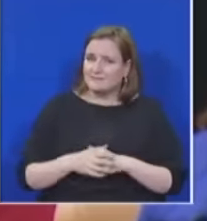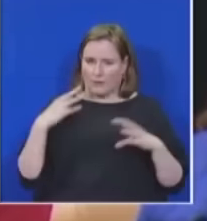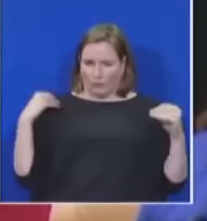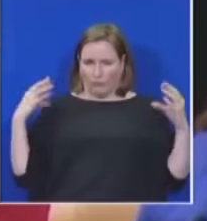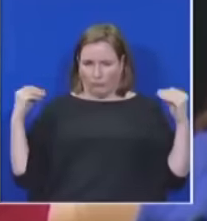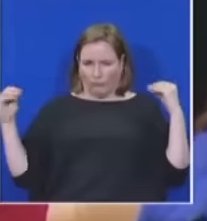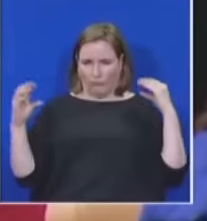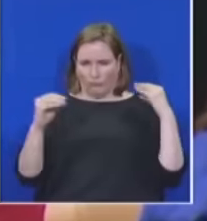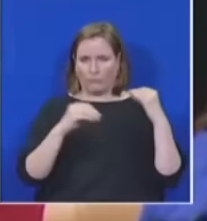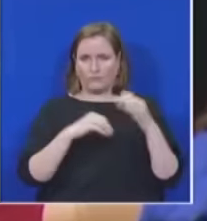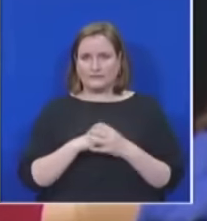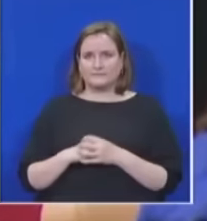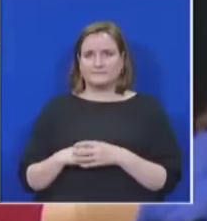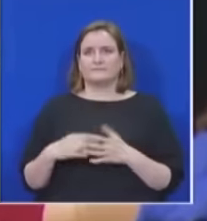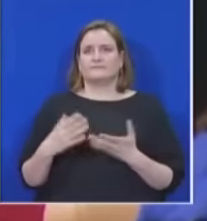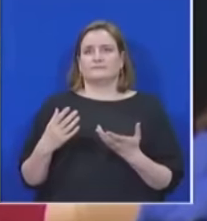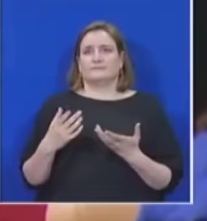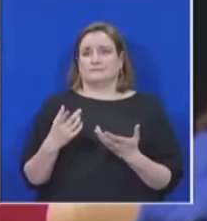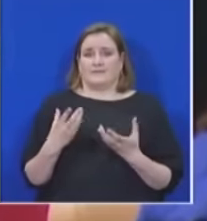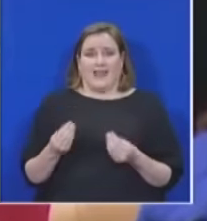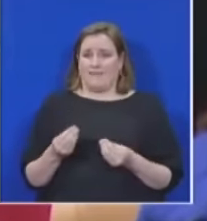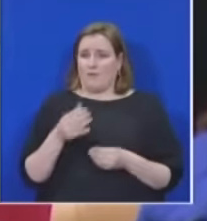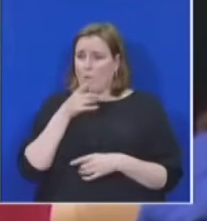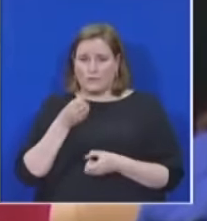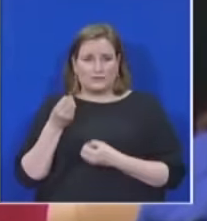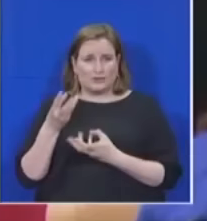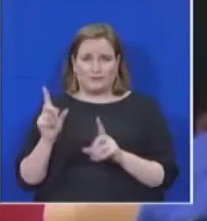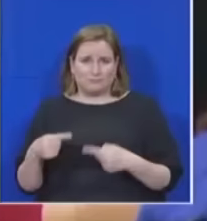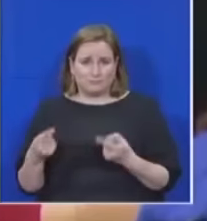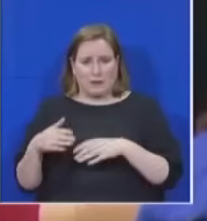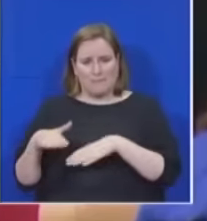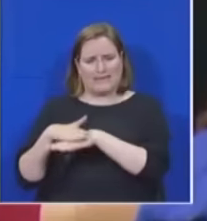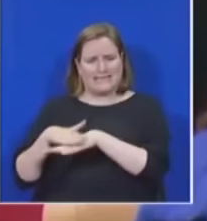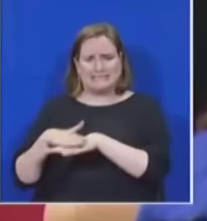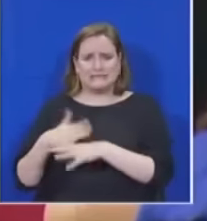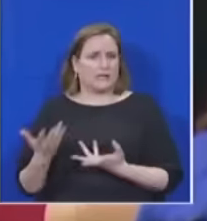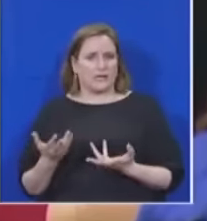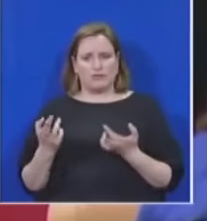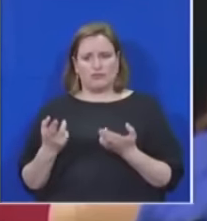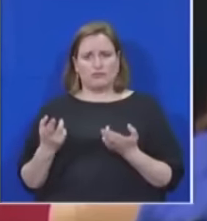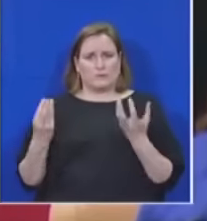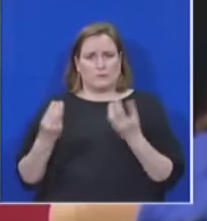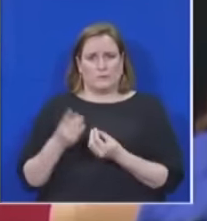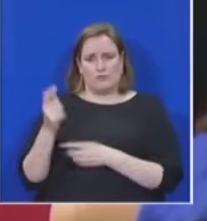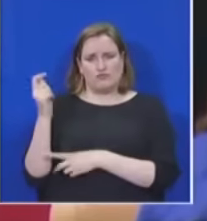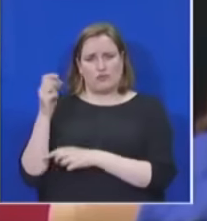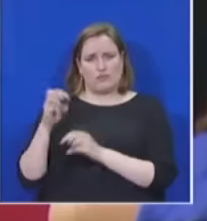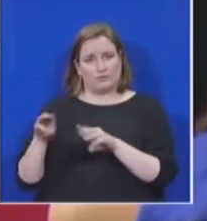to even deliver basic services such as water Whereas resources are available